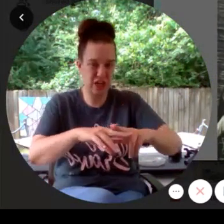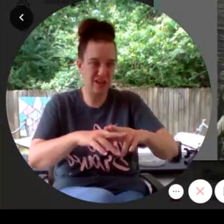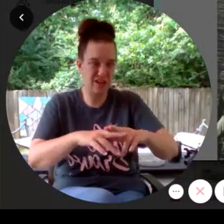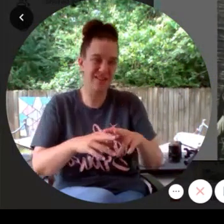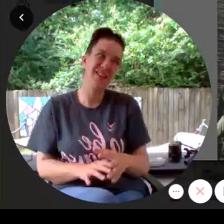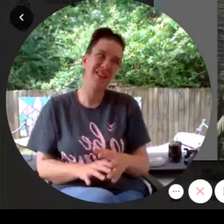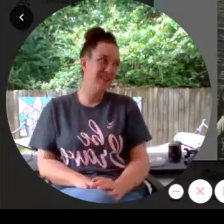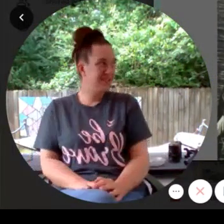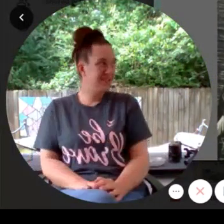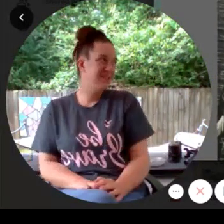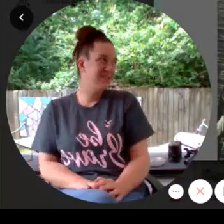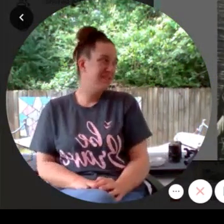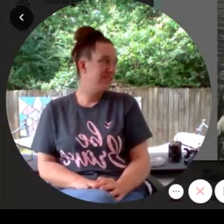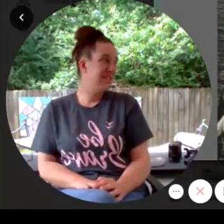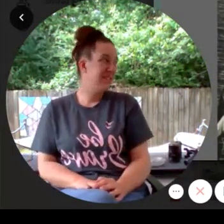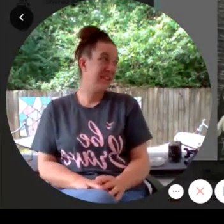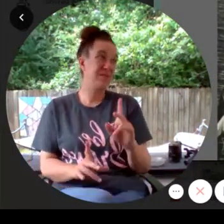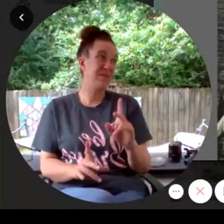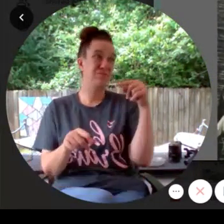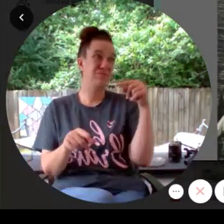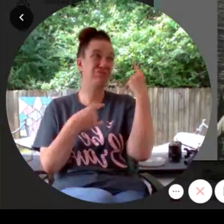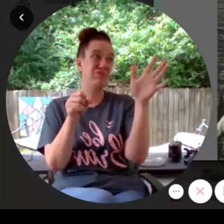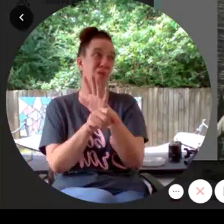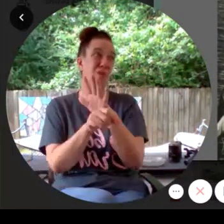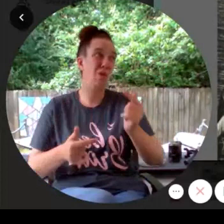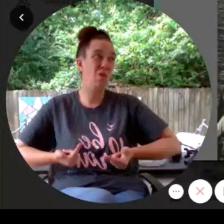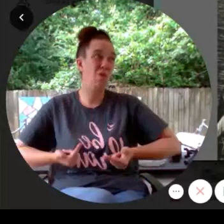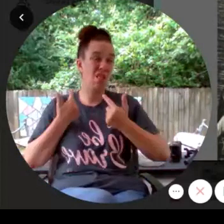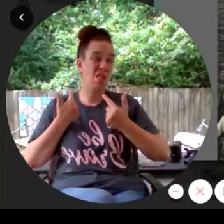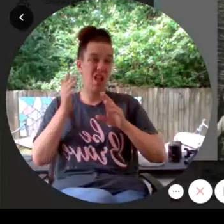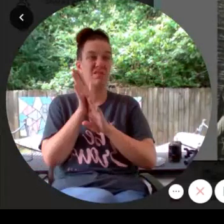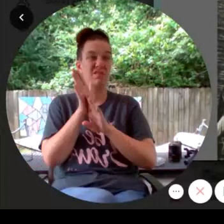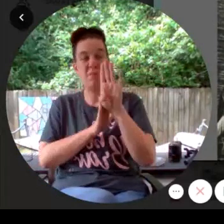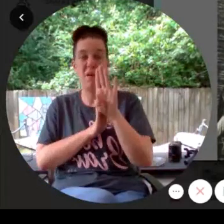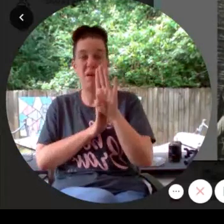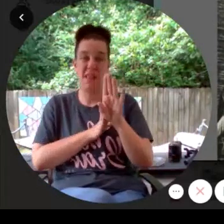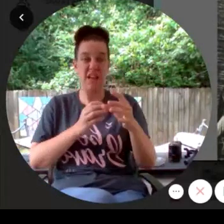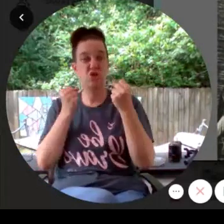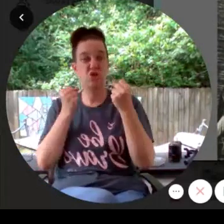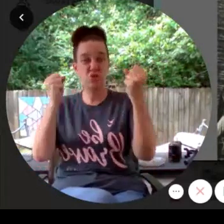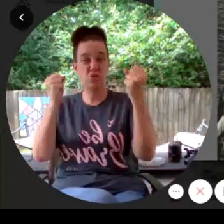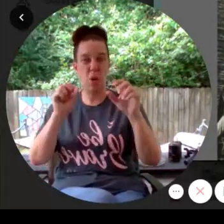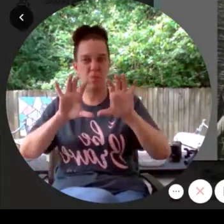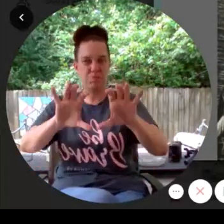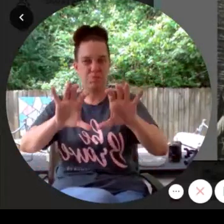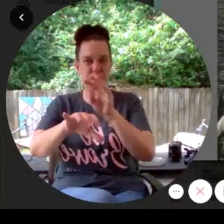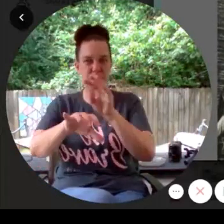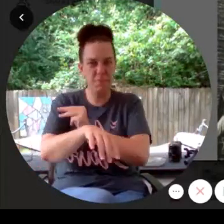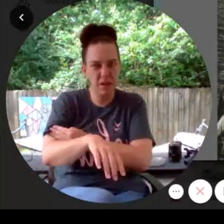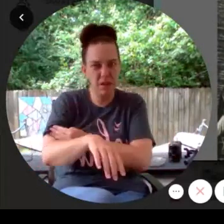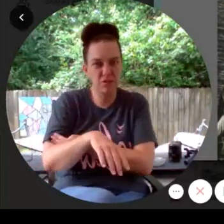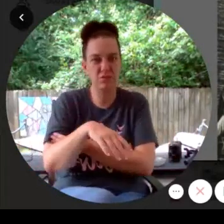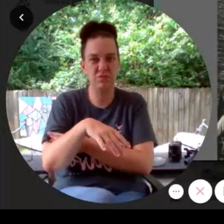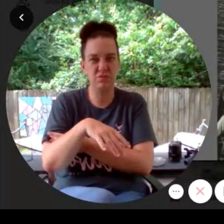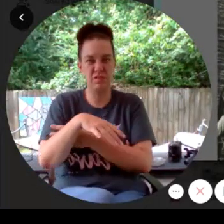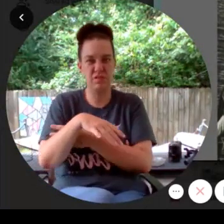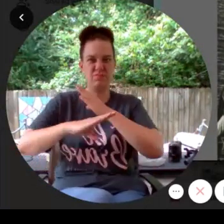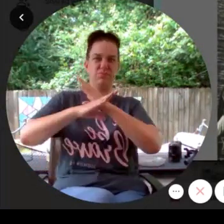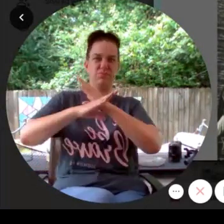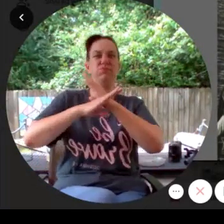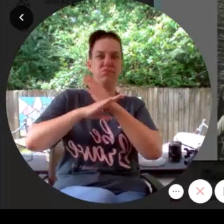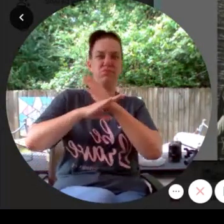have spent his whole life developing super-strong butt muscles that repel sharp objects.